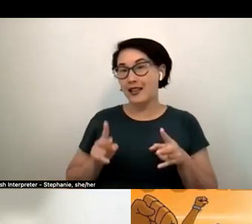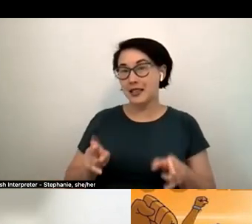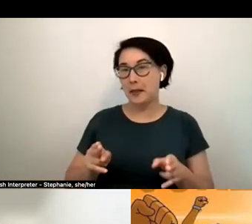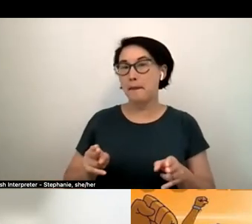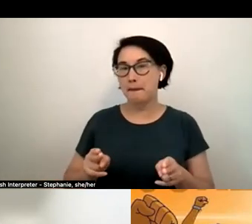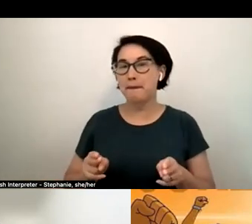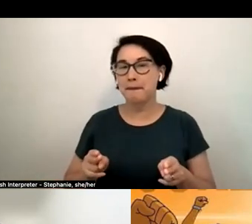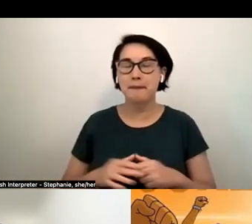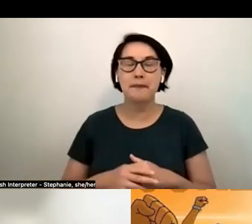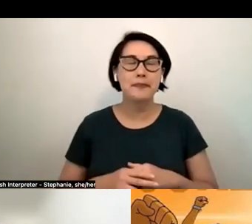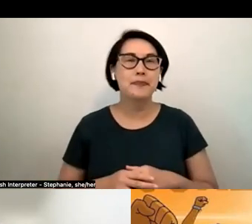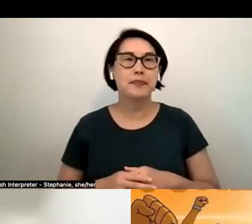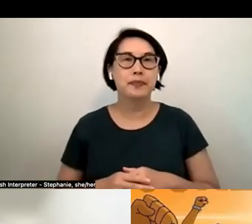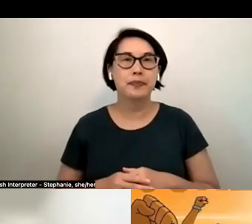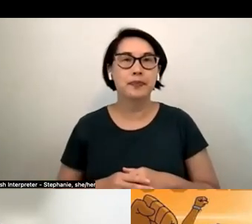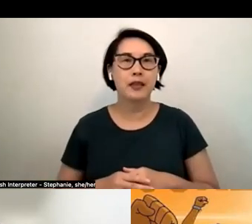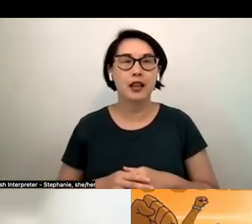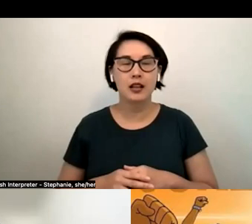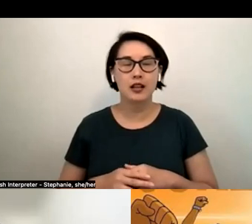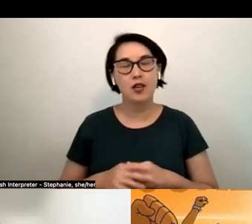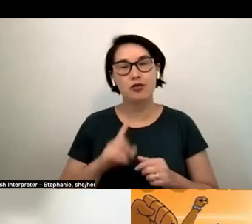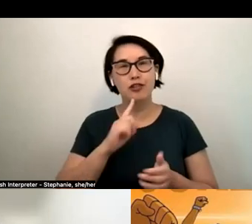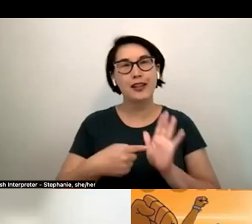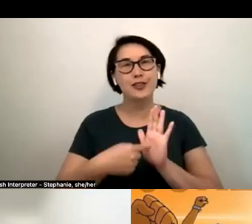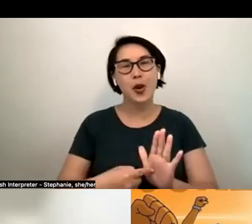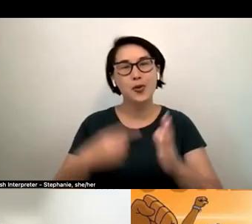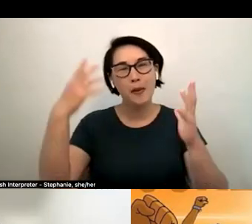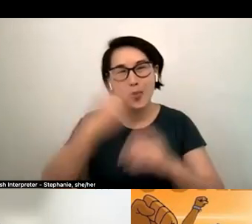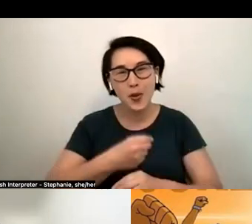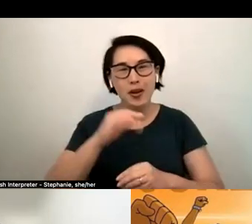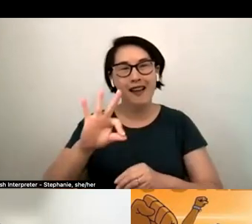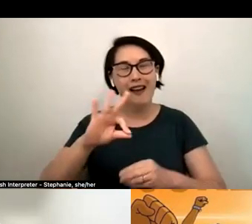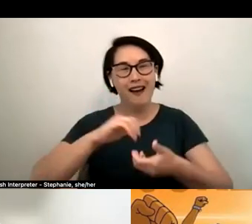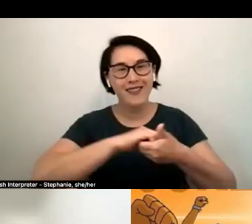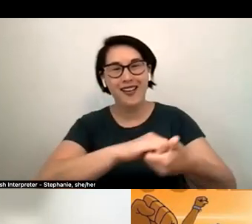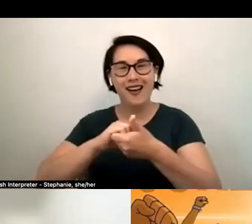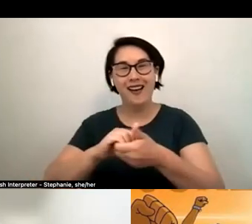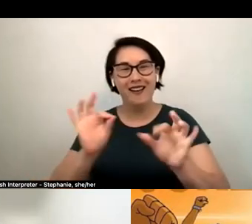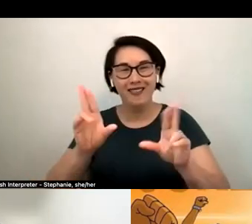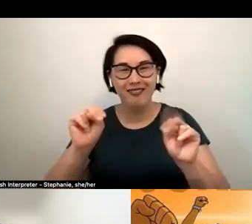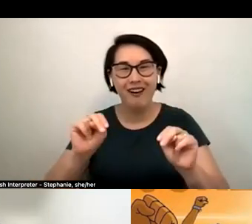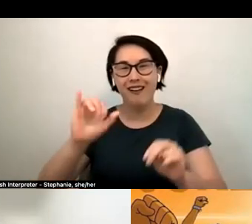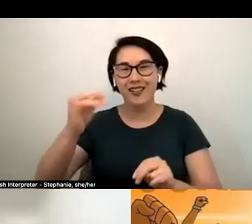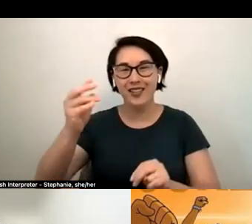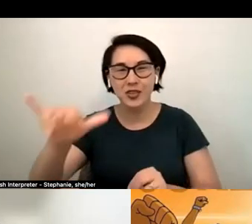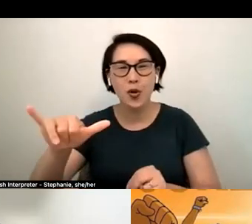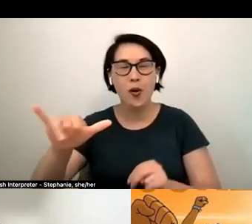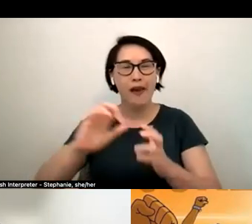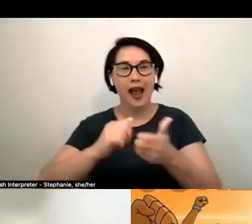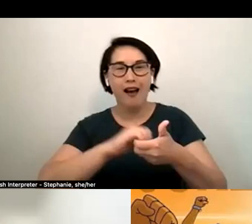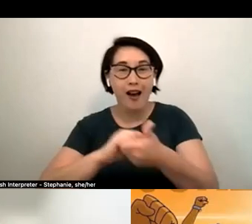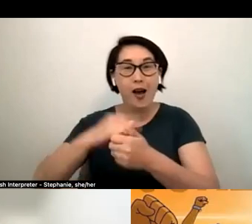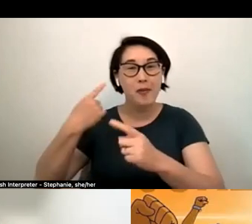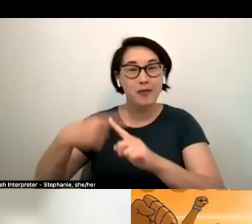really just symbolizes the beauty of the way you guys are working the fun the joy you guys bring but also the sacred